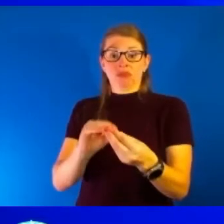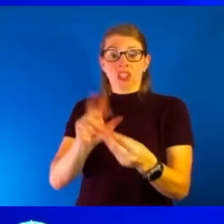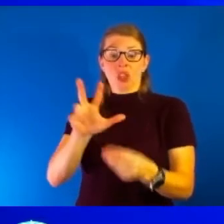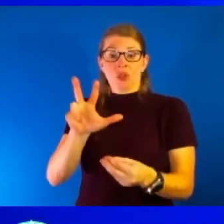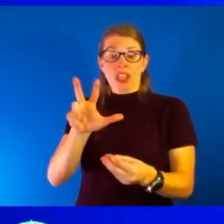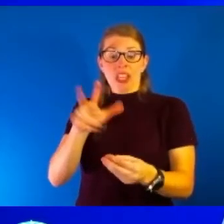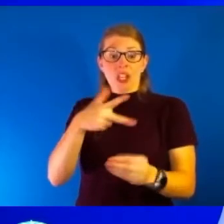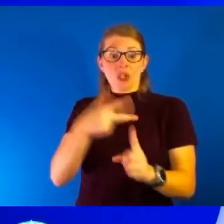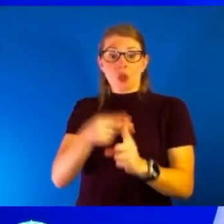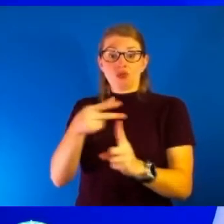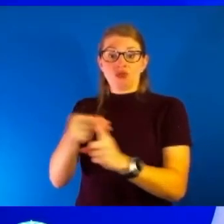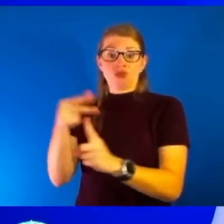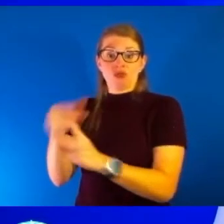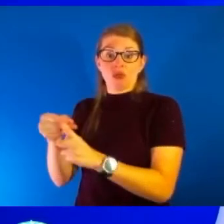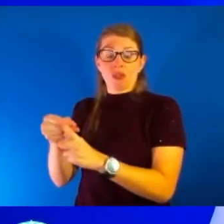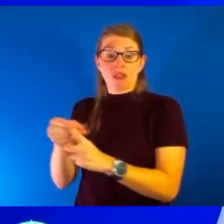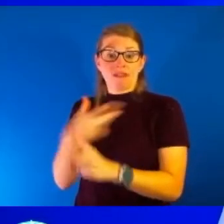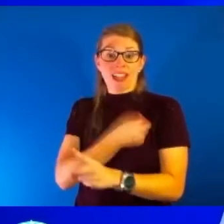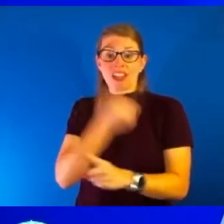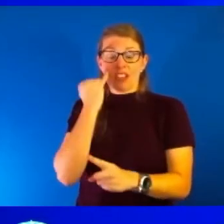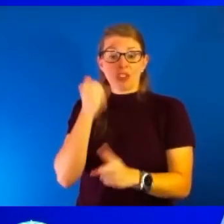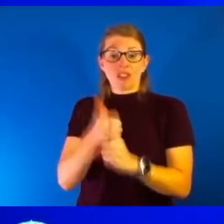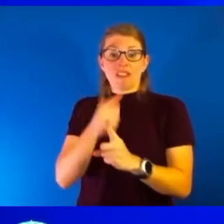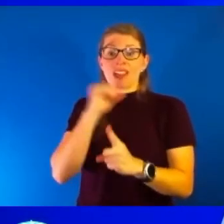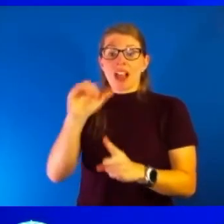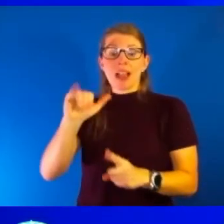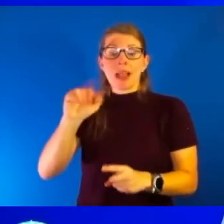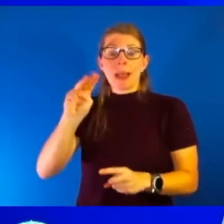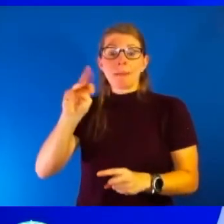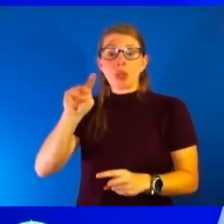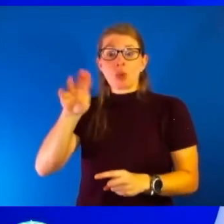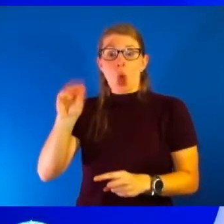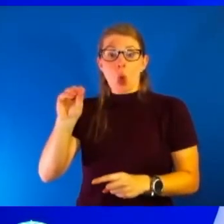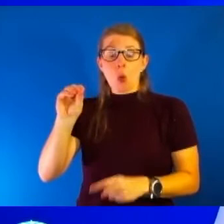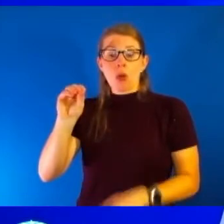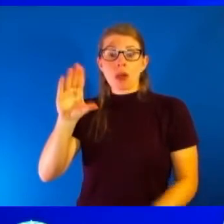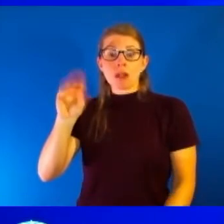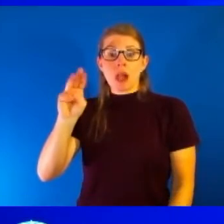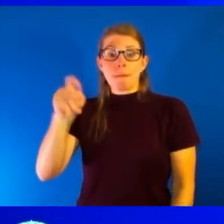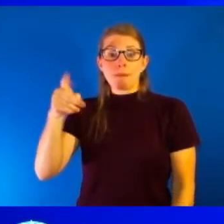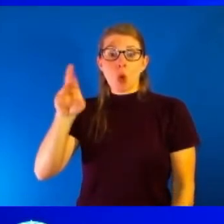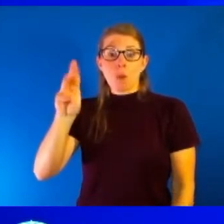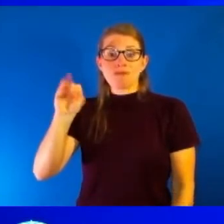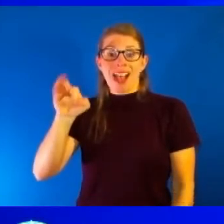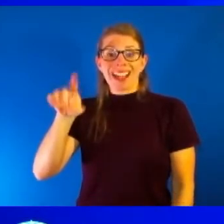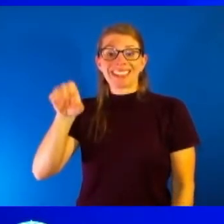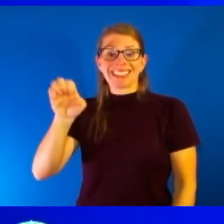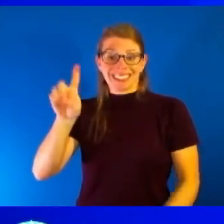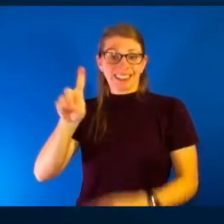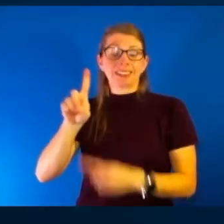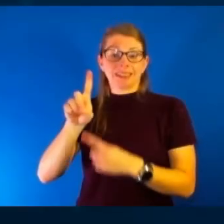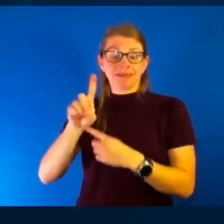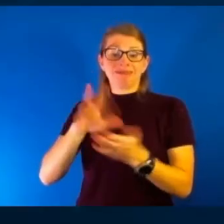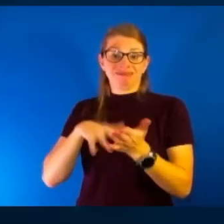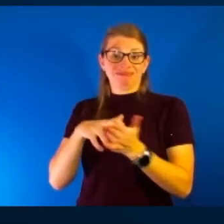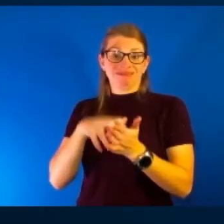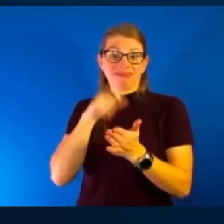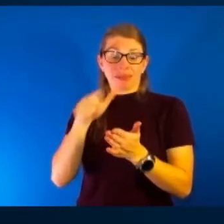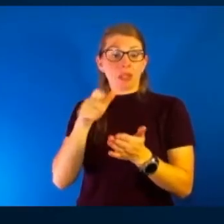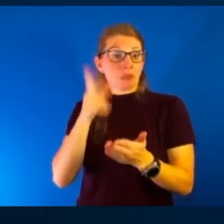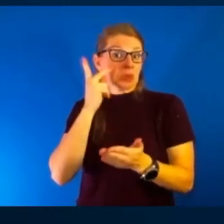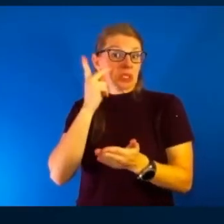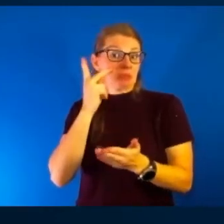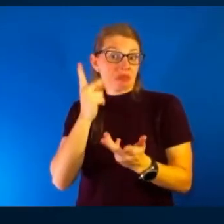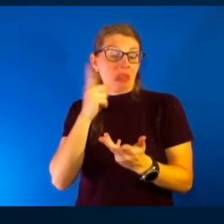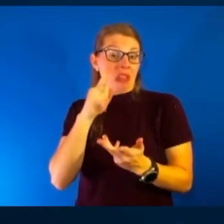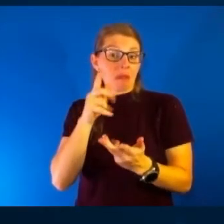vaccine, if you're not immunocompromised, will be the gold standard moving forward. So we just have to wait and see. Yeah, the other